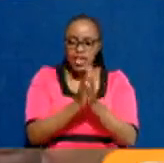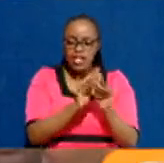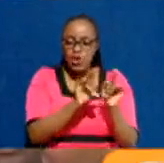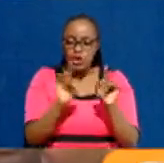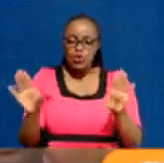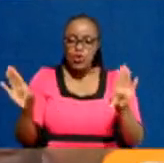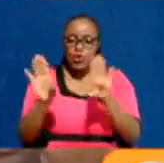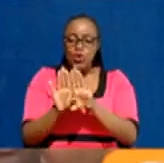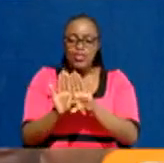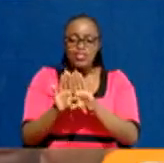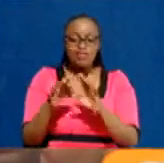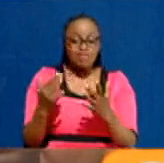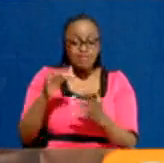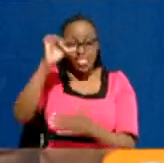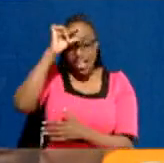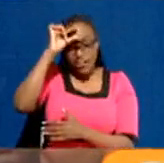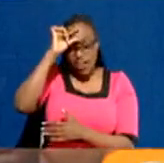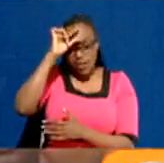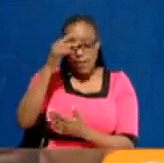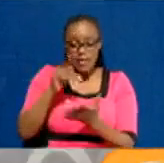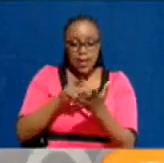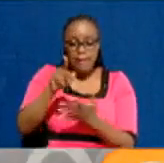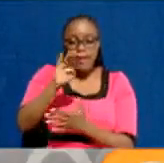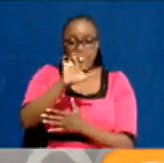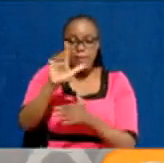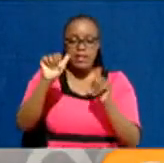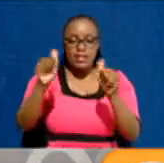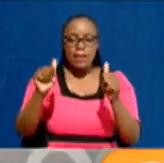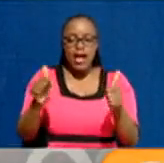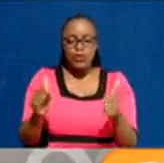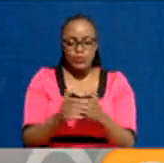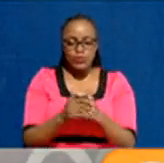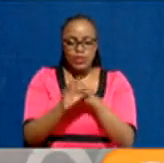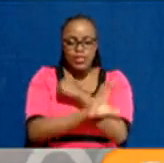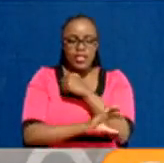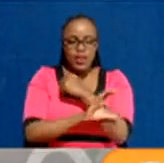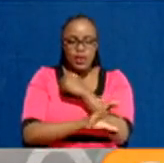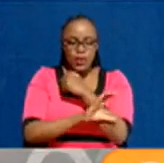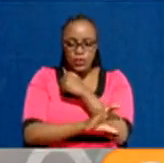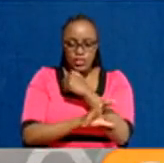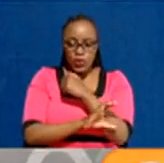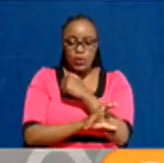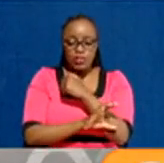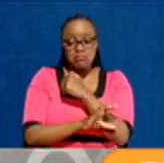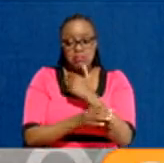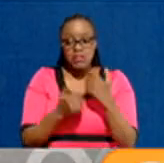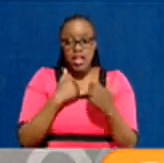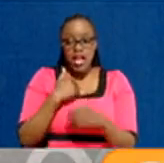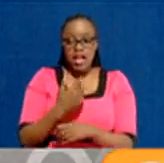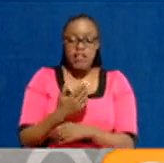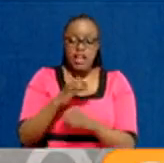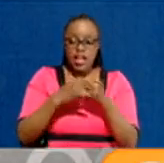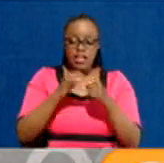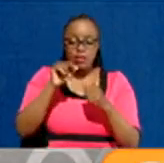shut down over government unpaid bills. Meanwhile, the country's public debt stands at 8.45 trillion